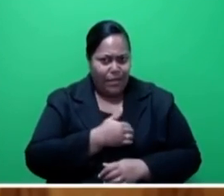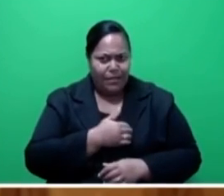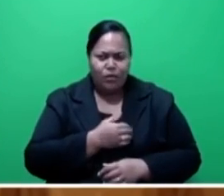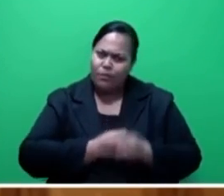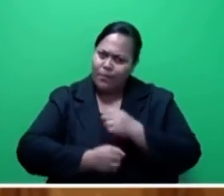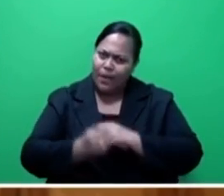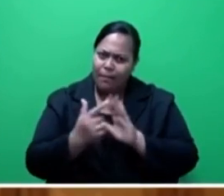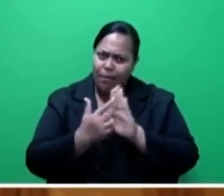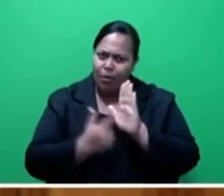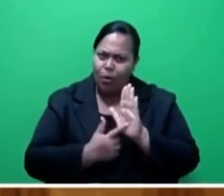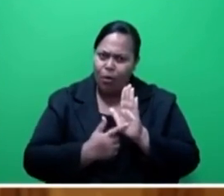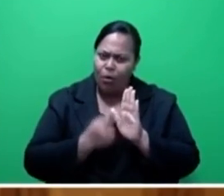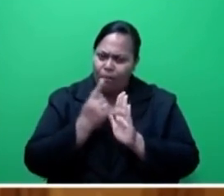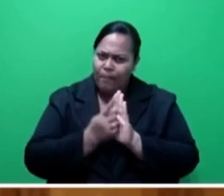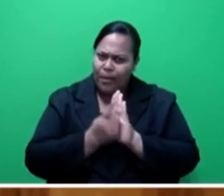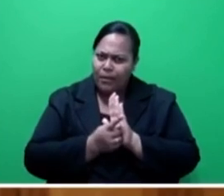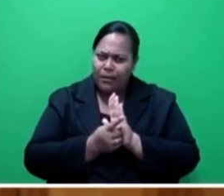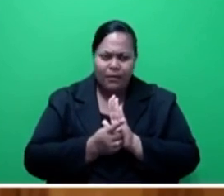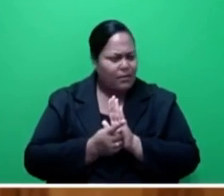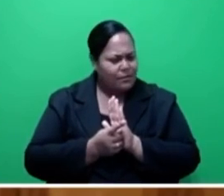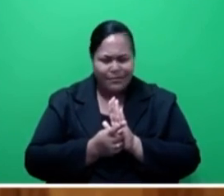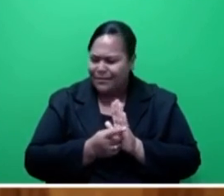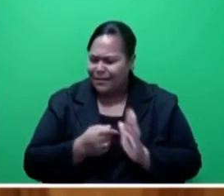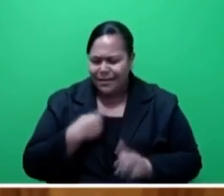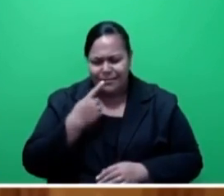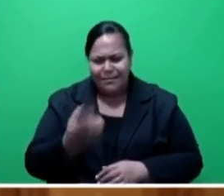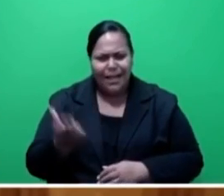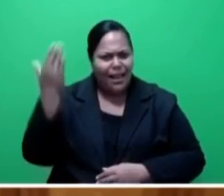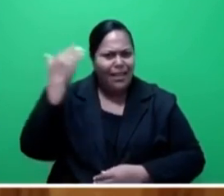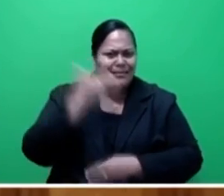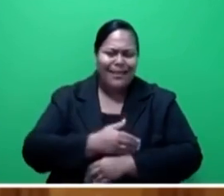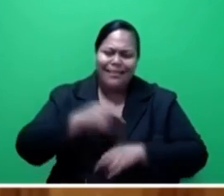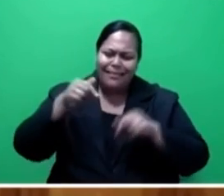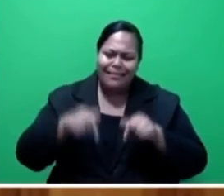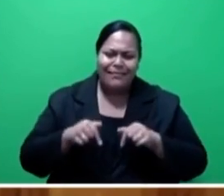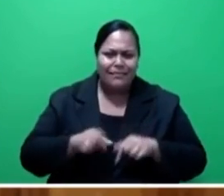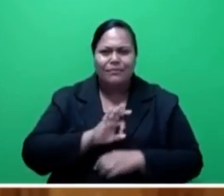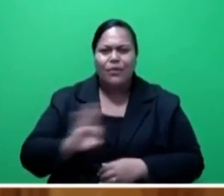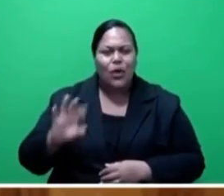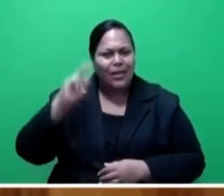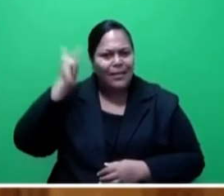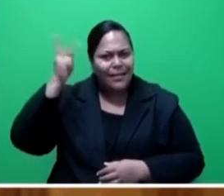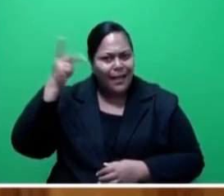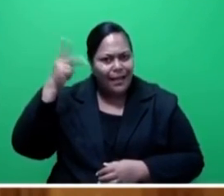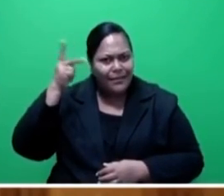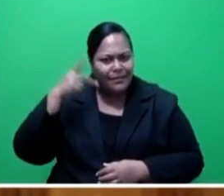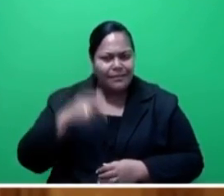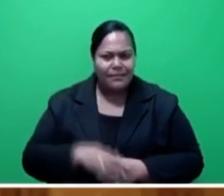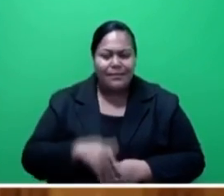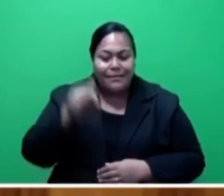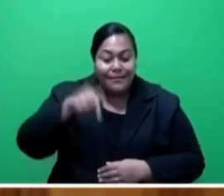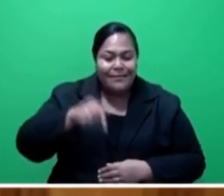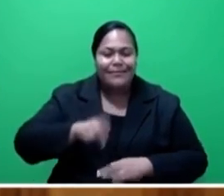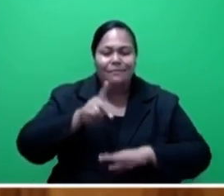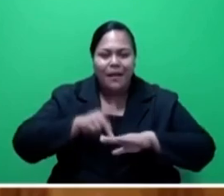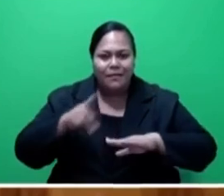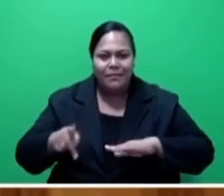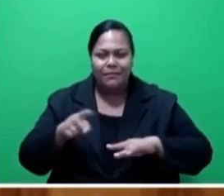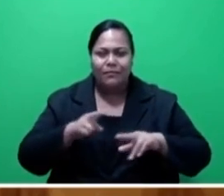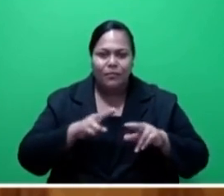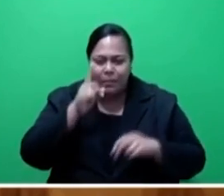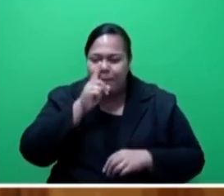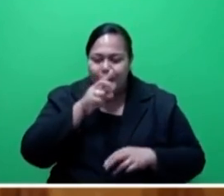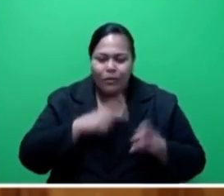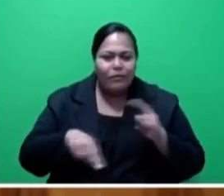As I said last night, Honorable Speaker, this is not a kindergarten. This is the Parliament of the people of Fiji.